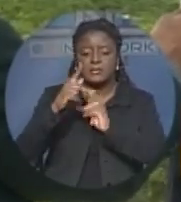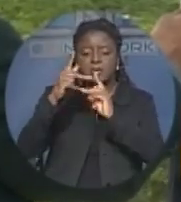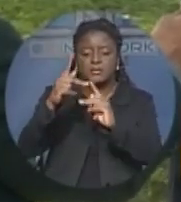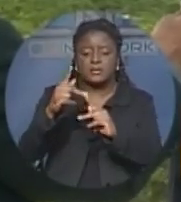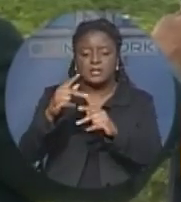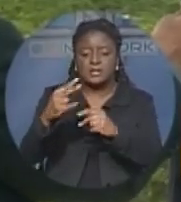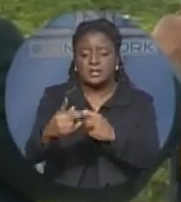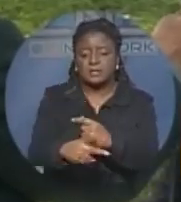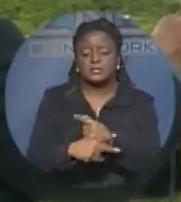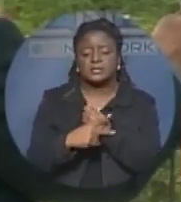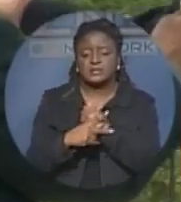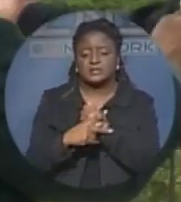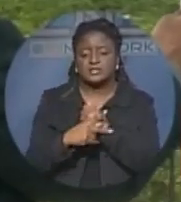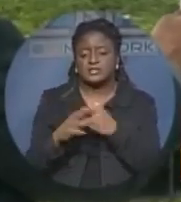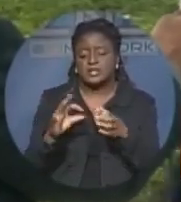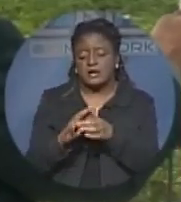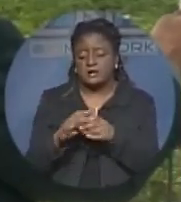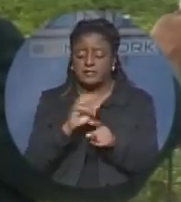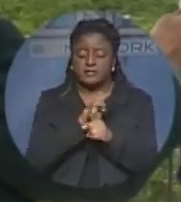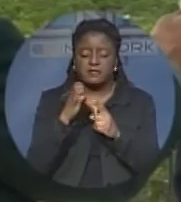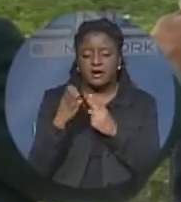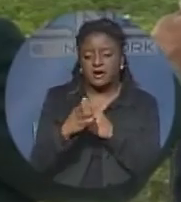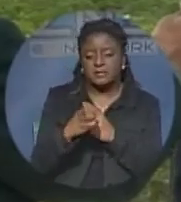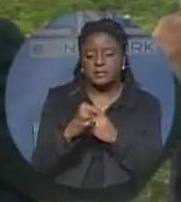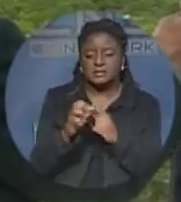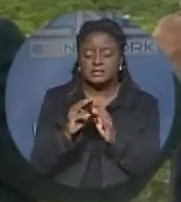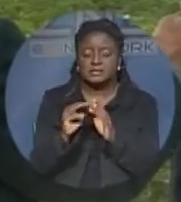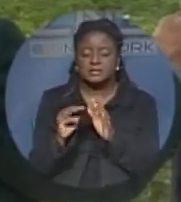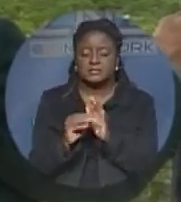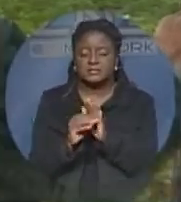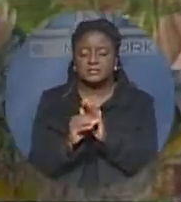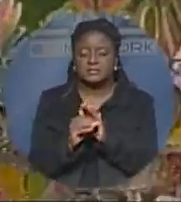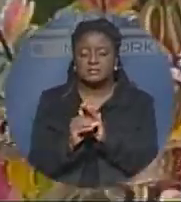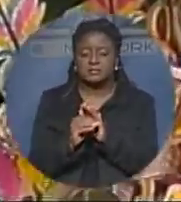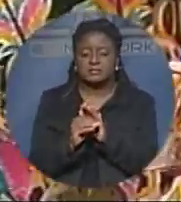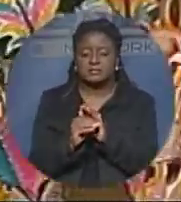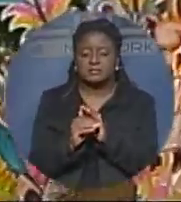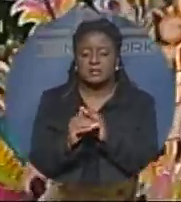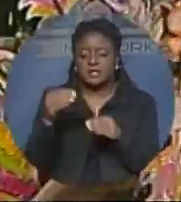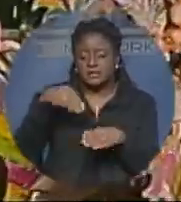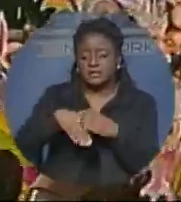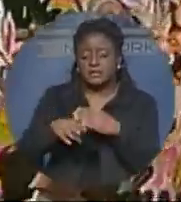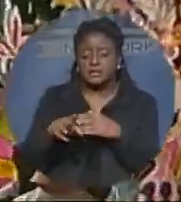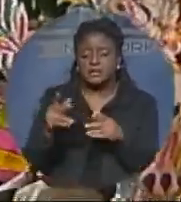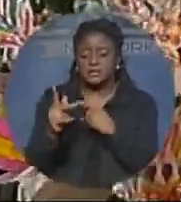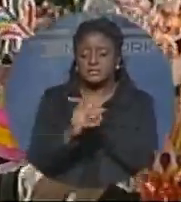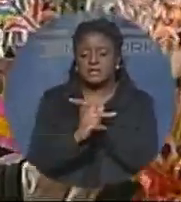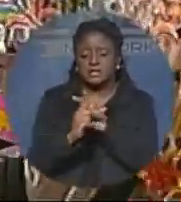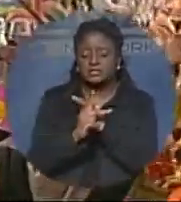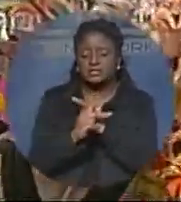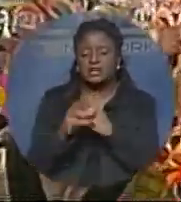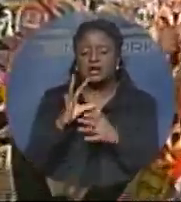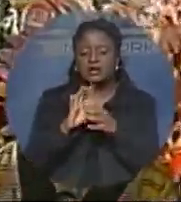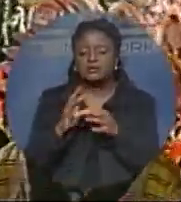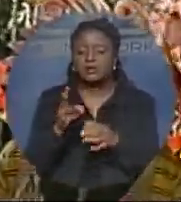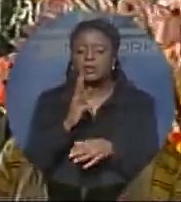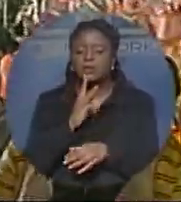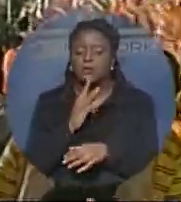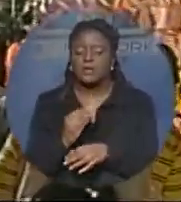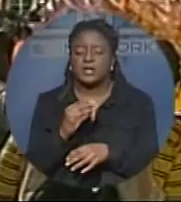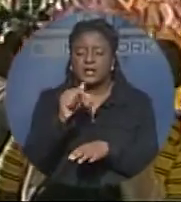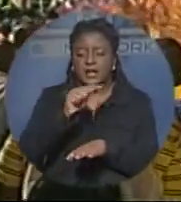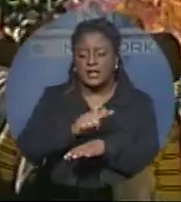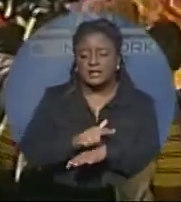preservation of our environment, in this case, the preservation and protection of wetlands. Chairman of the Valley Boys, Brian Adderley, on the group's